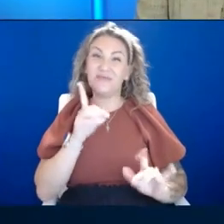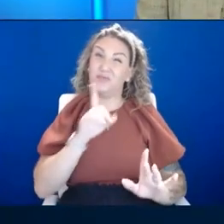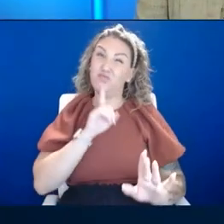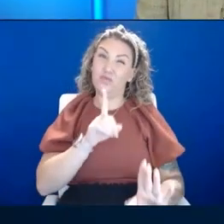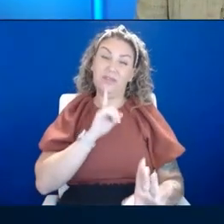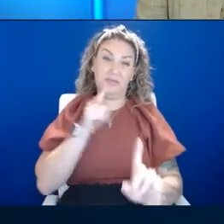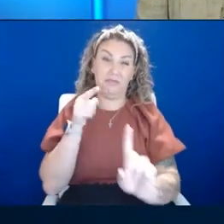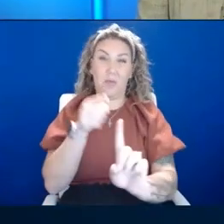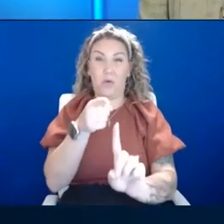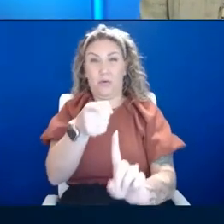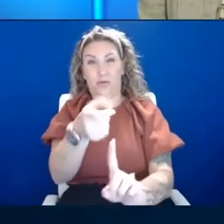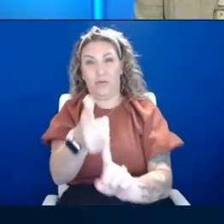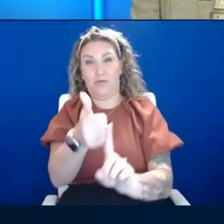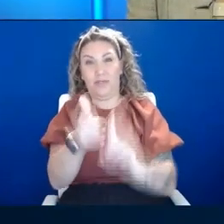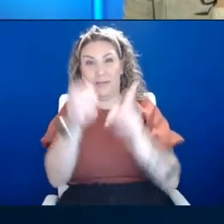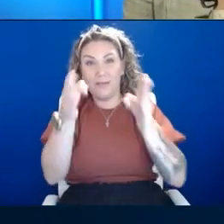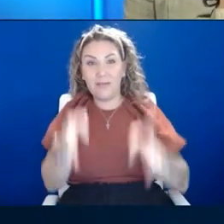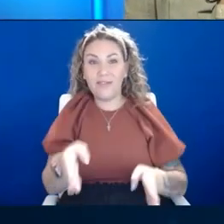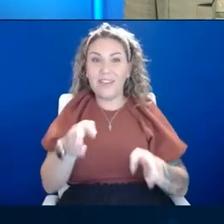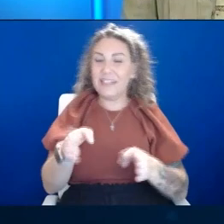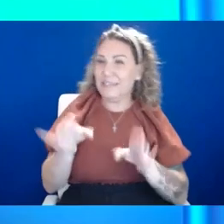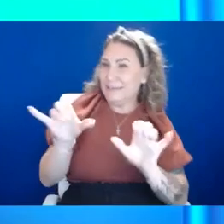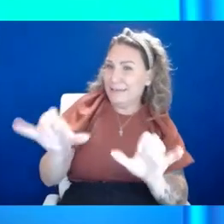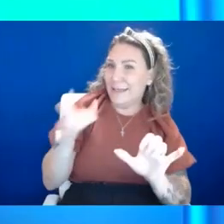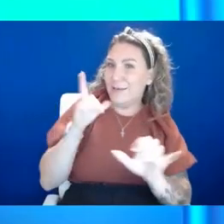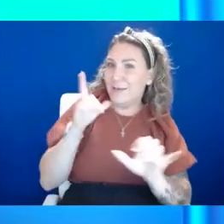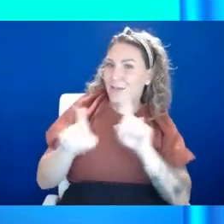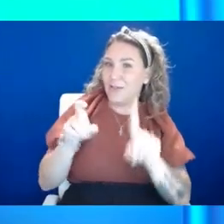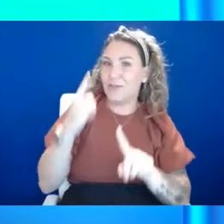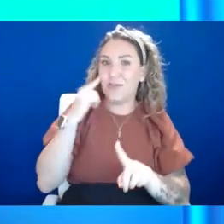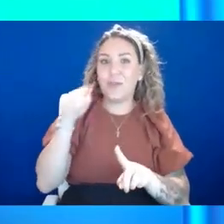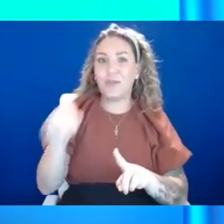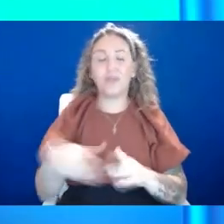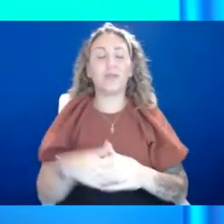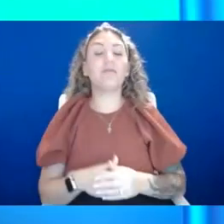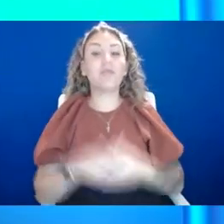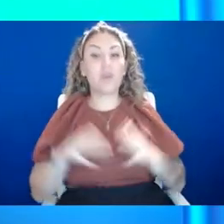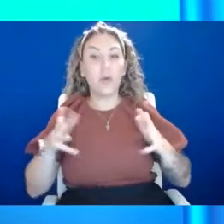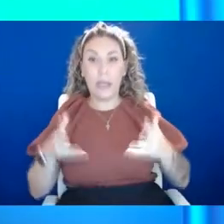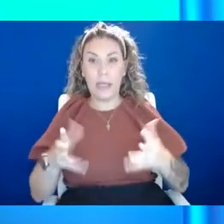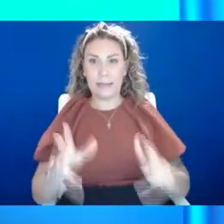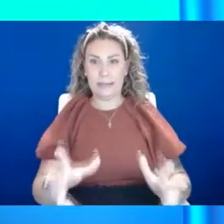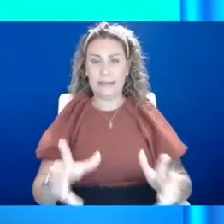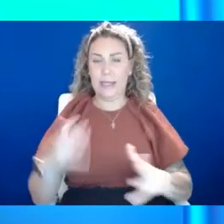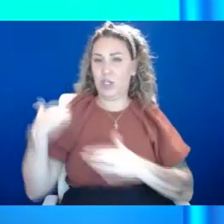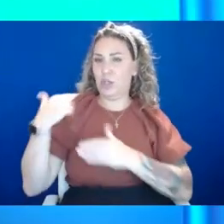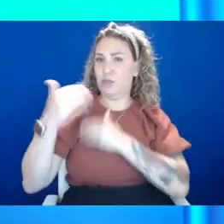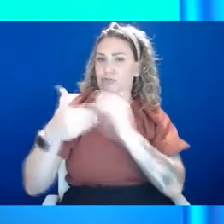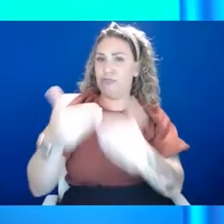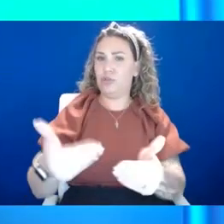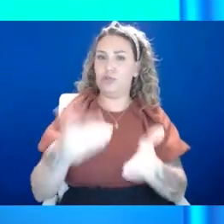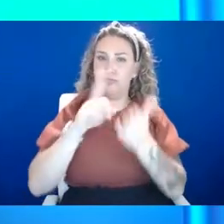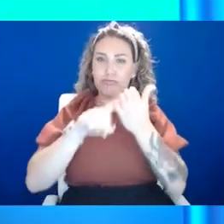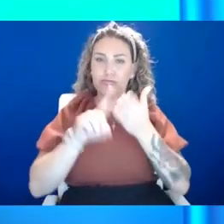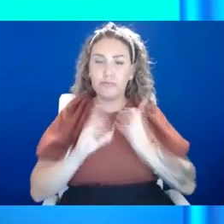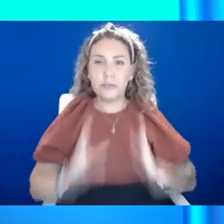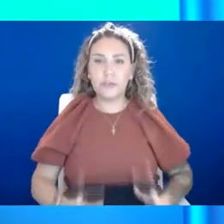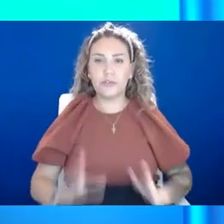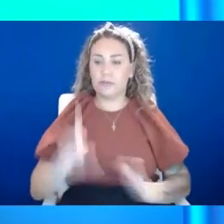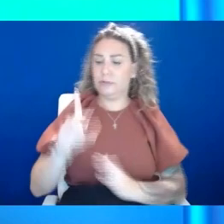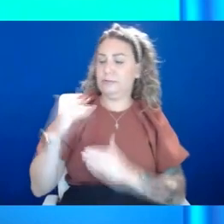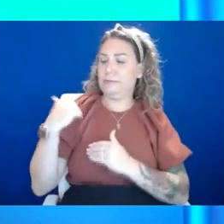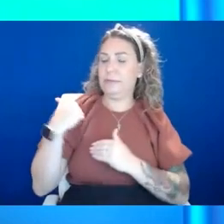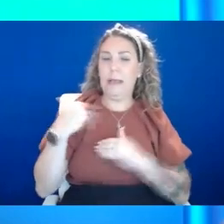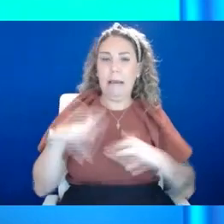Doc Cox, stick around. We've got some questions coming in for you today. Is anxiety genetic? Researchers say anxiety disorders are more likely to be